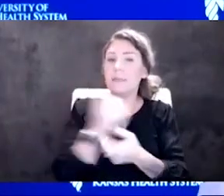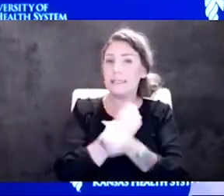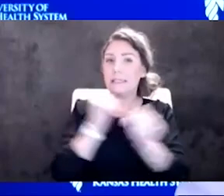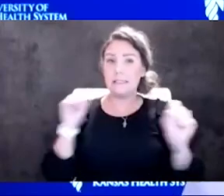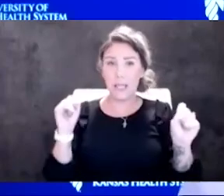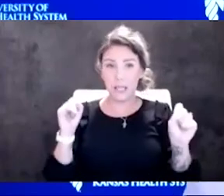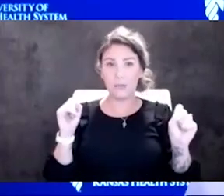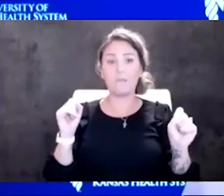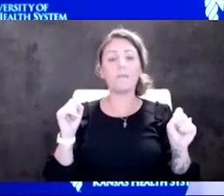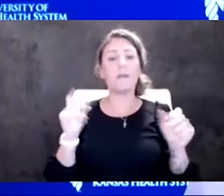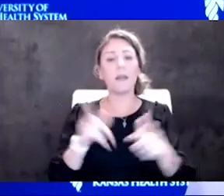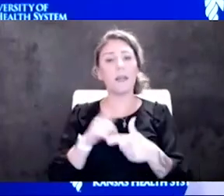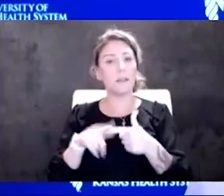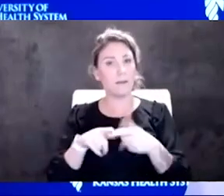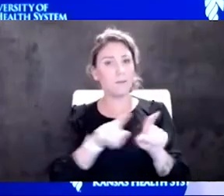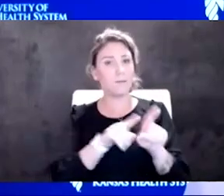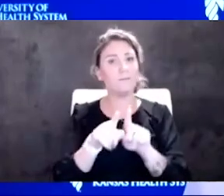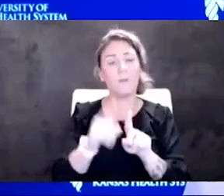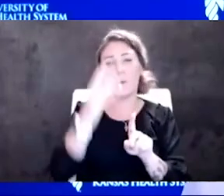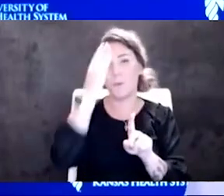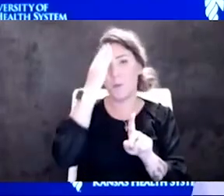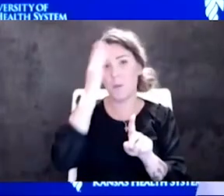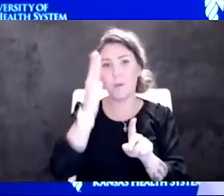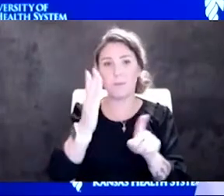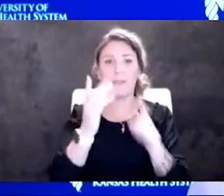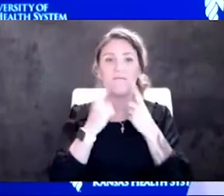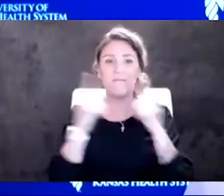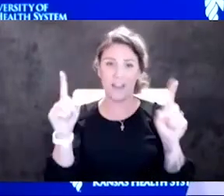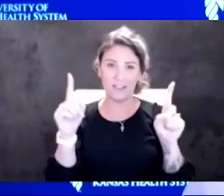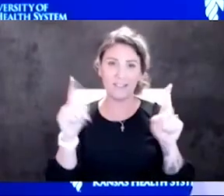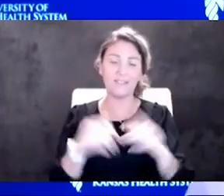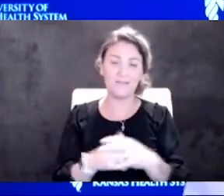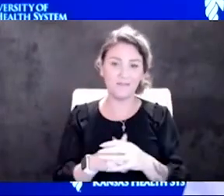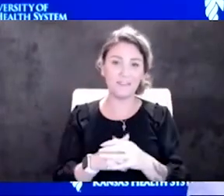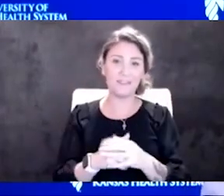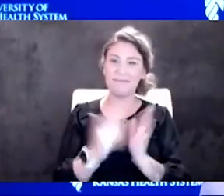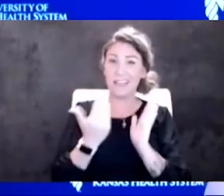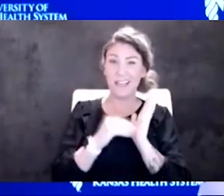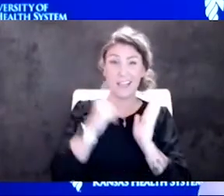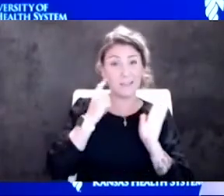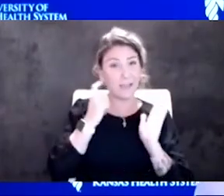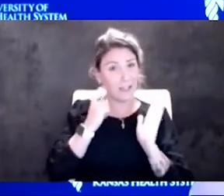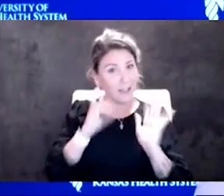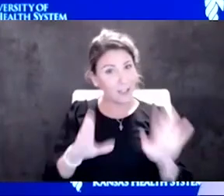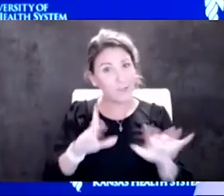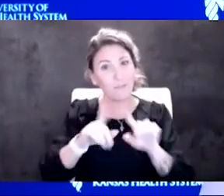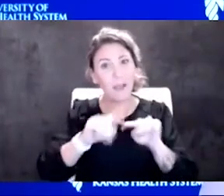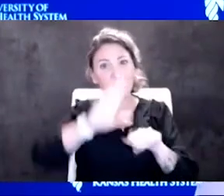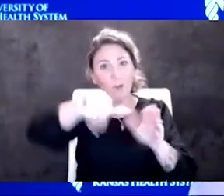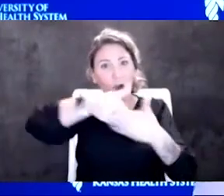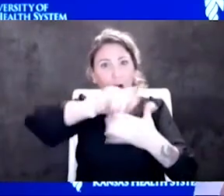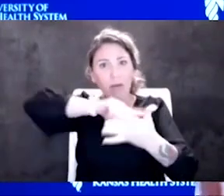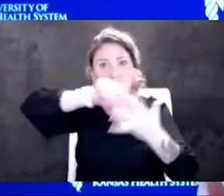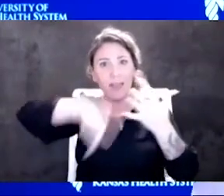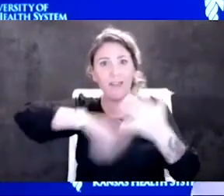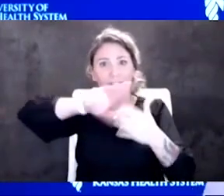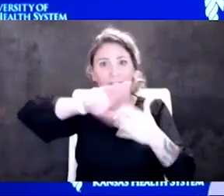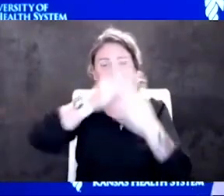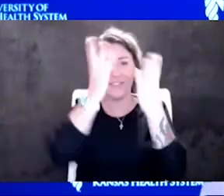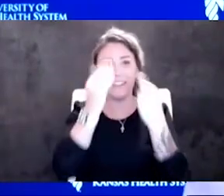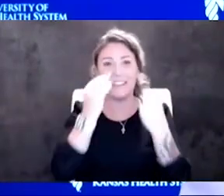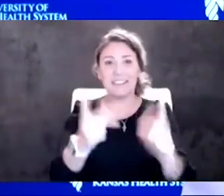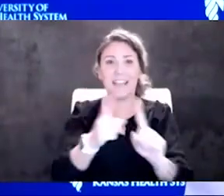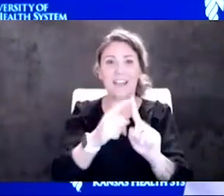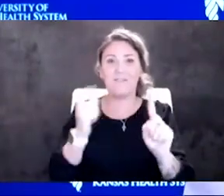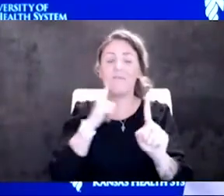along with that, I know that it will be effective. So again, that's speculation based on all the whole body of data that we know about in adults